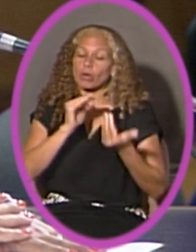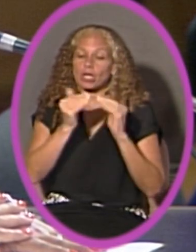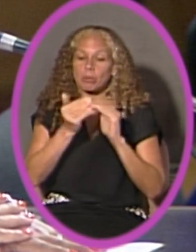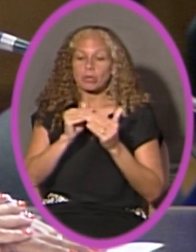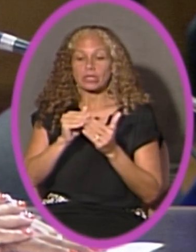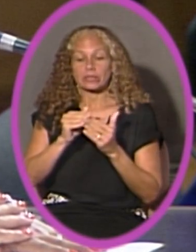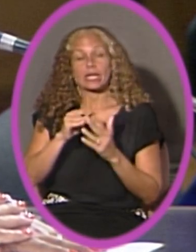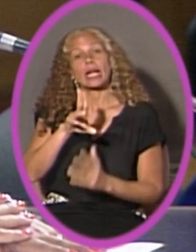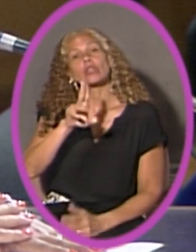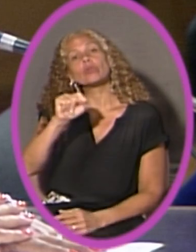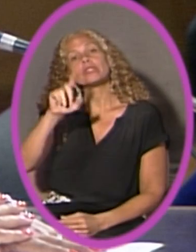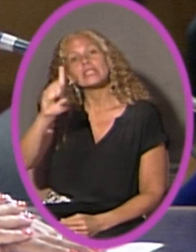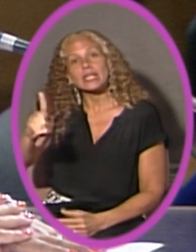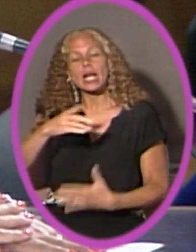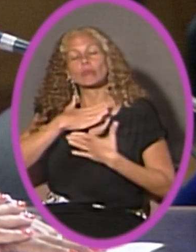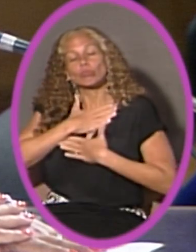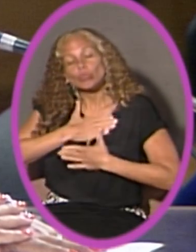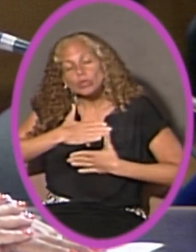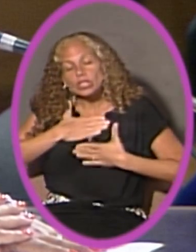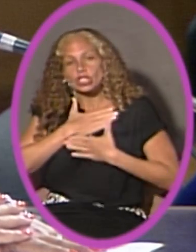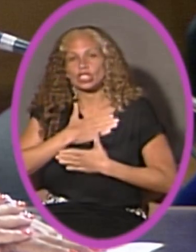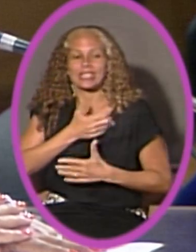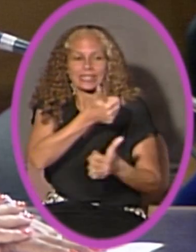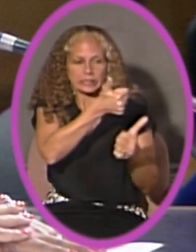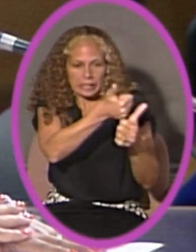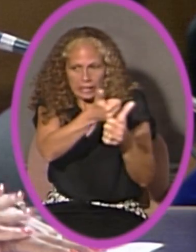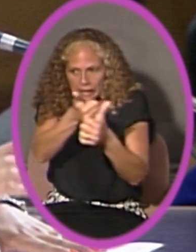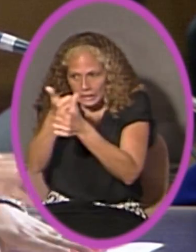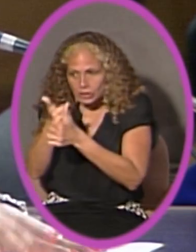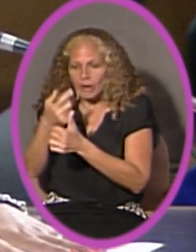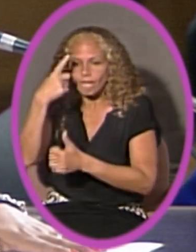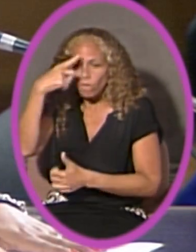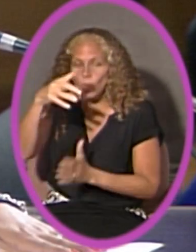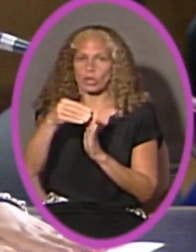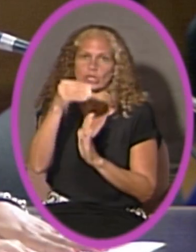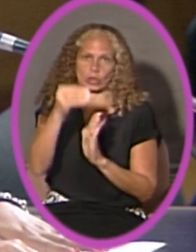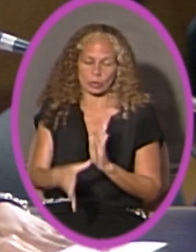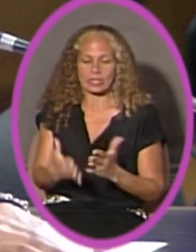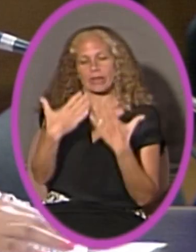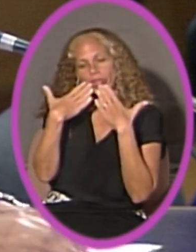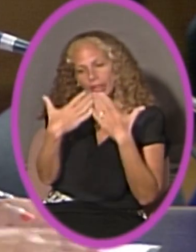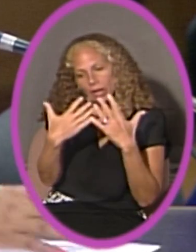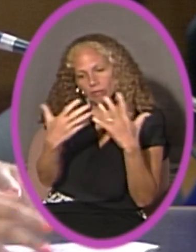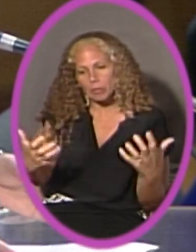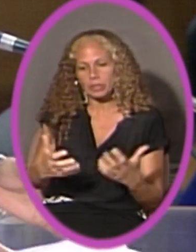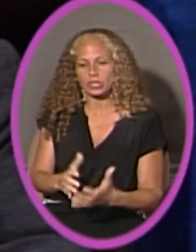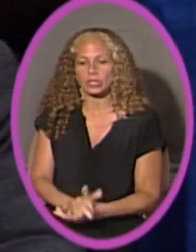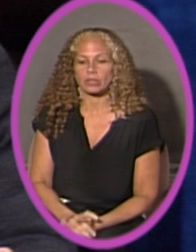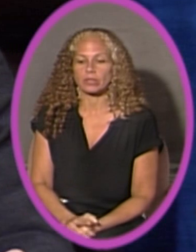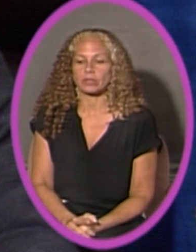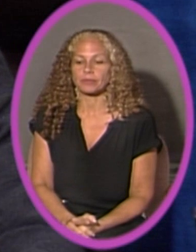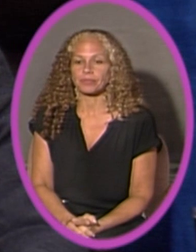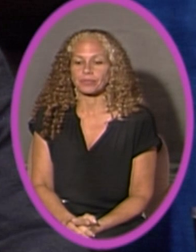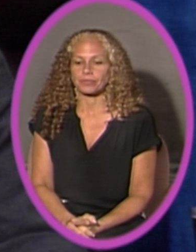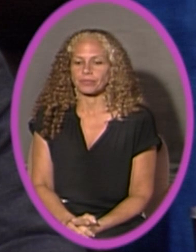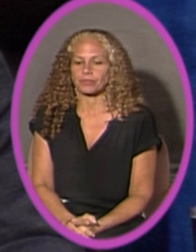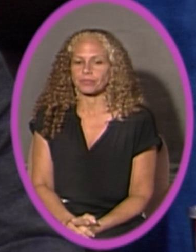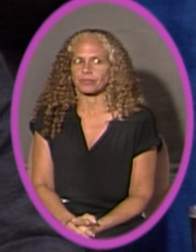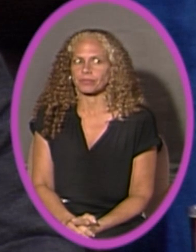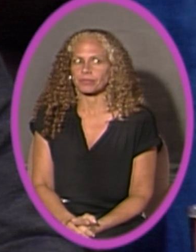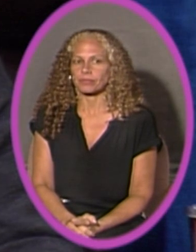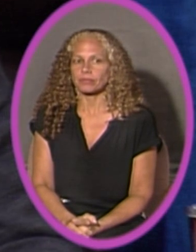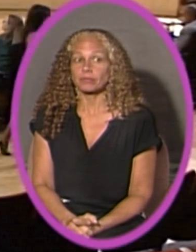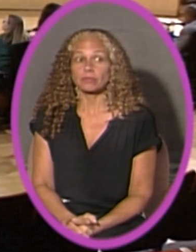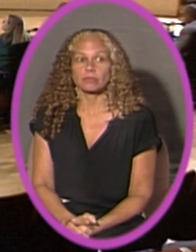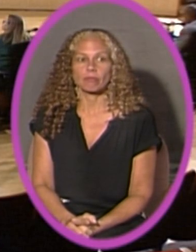appreciates the dedication and work of each of you on behalf of students. Thank you very much. Thank you. Thank you. Madam